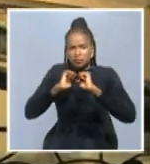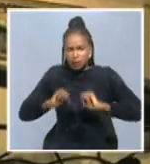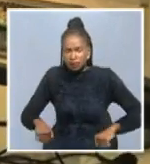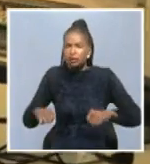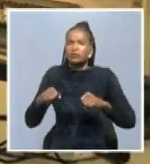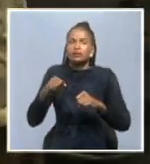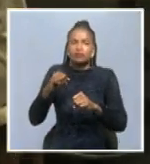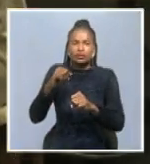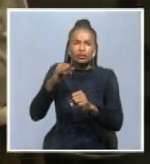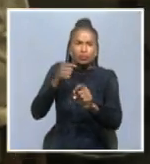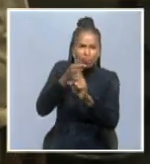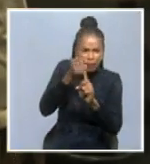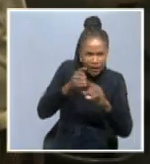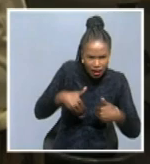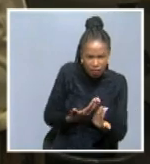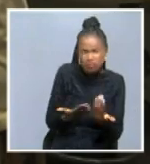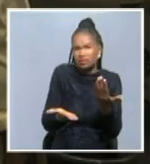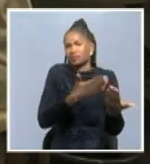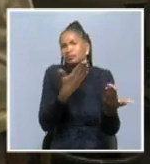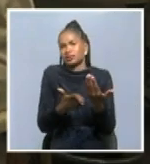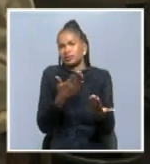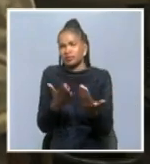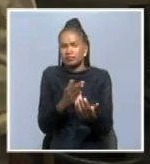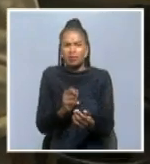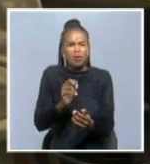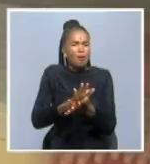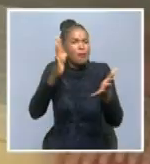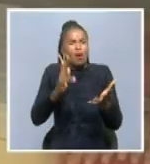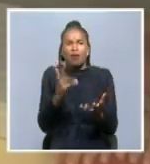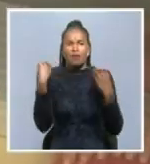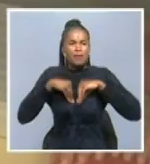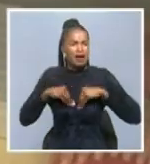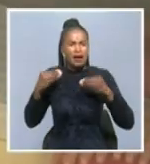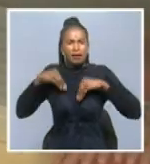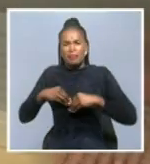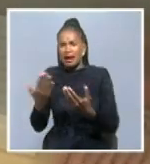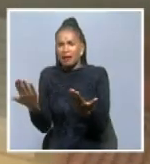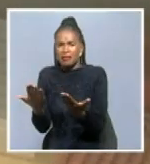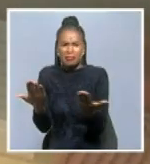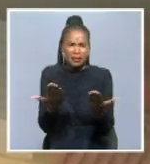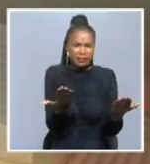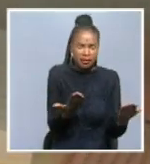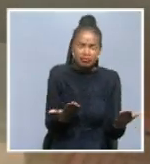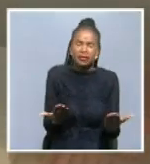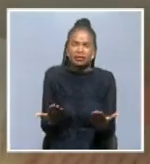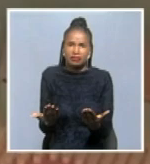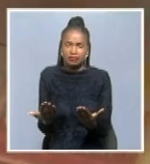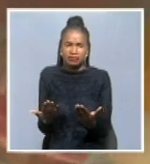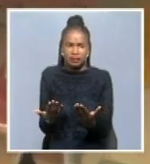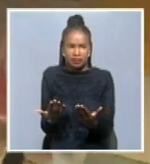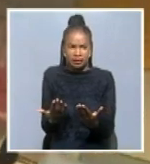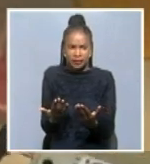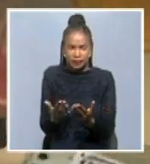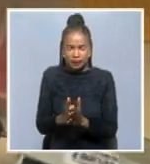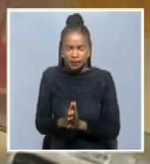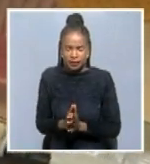are the issues or where we are more affected cases within our areas that we